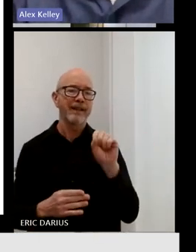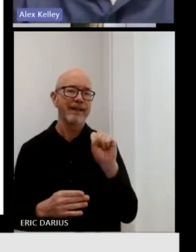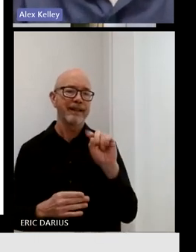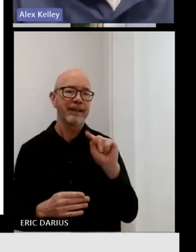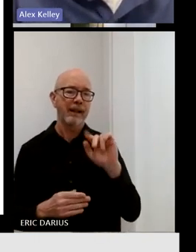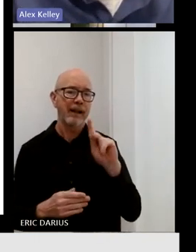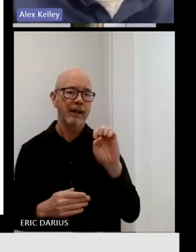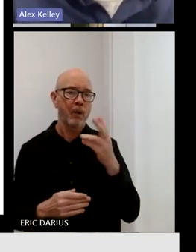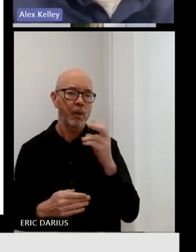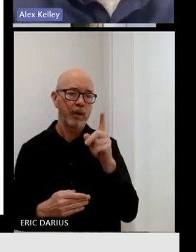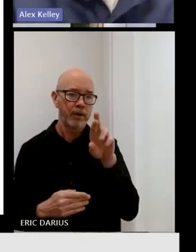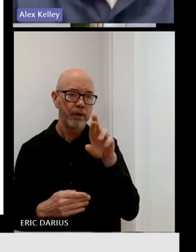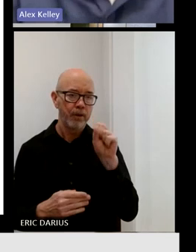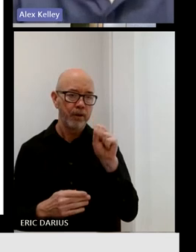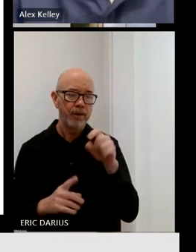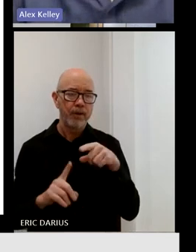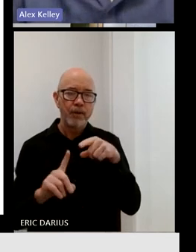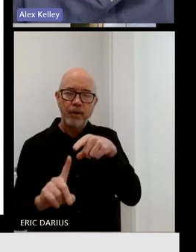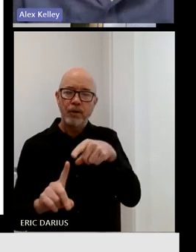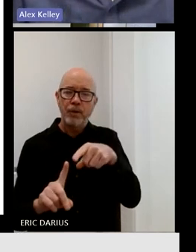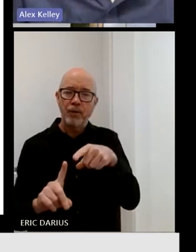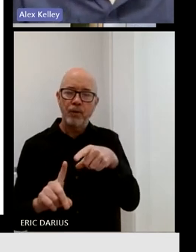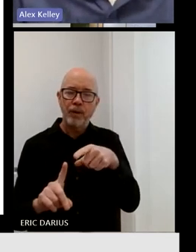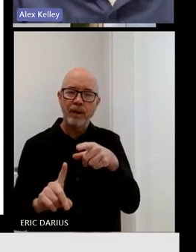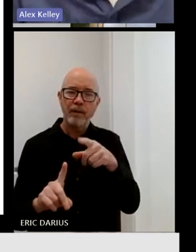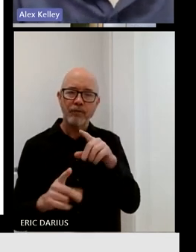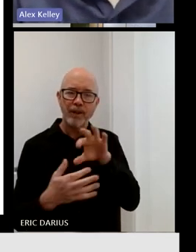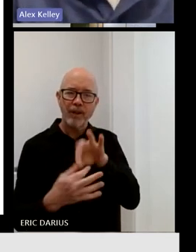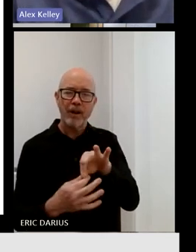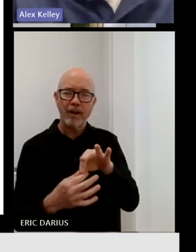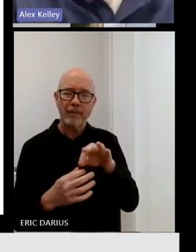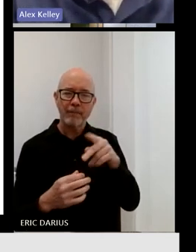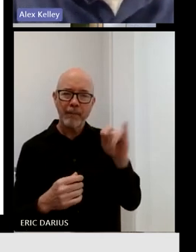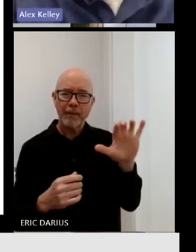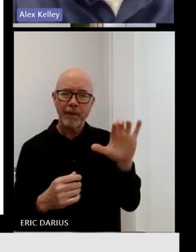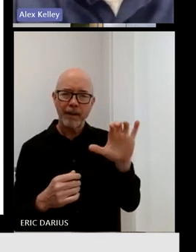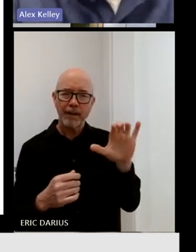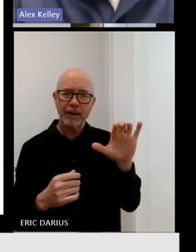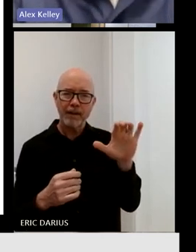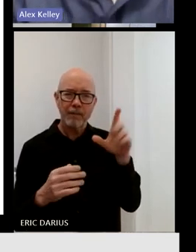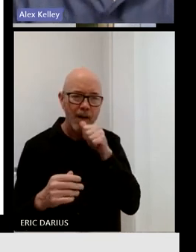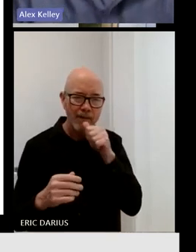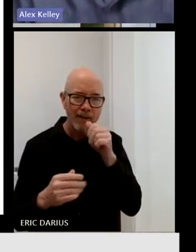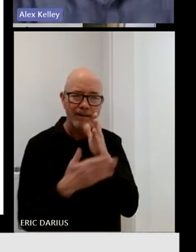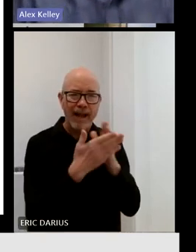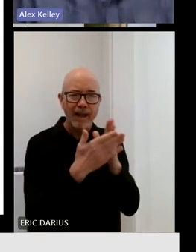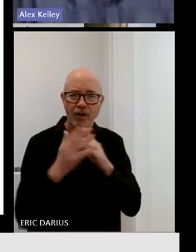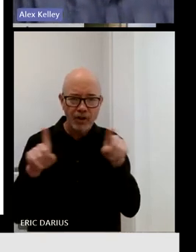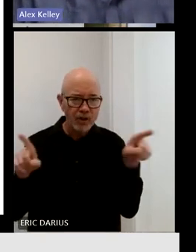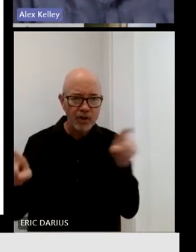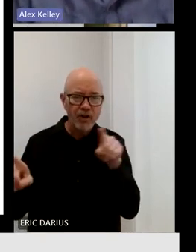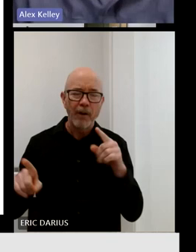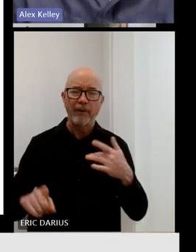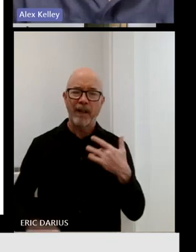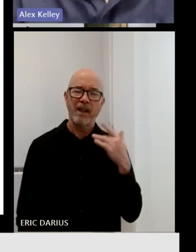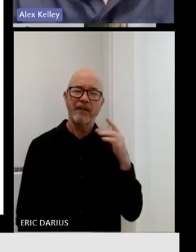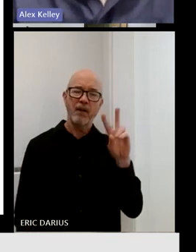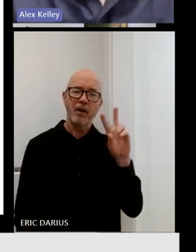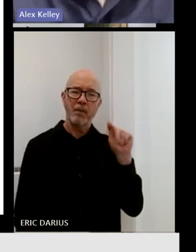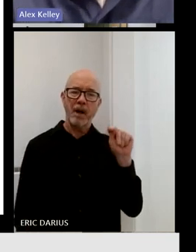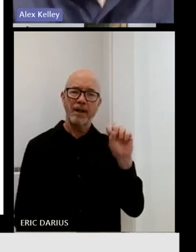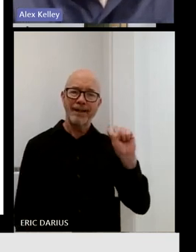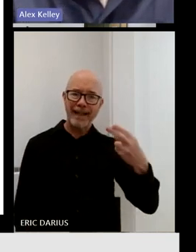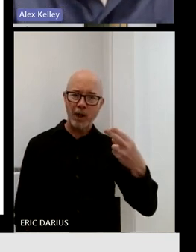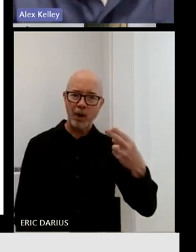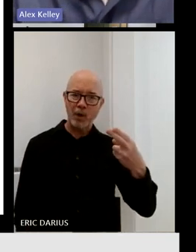across the public and private sector, we are very sure that Vermont stakeholders see these two